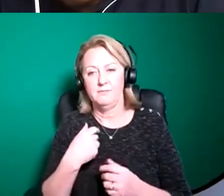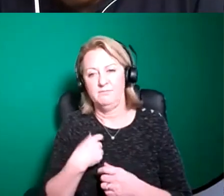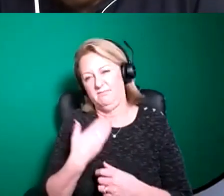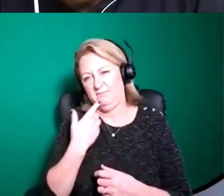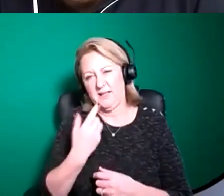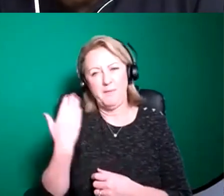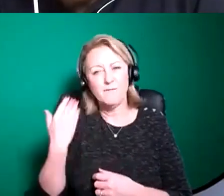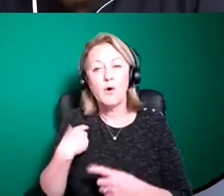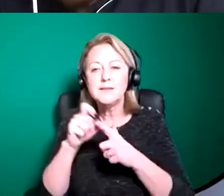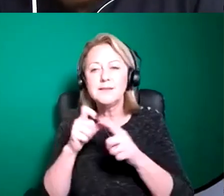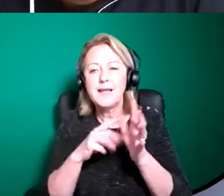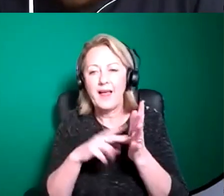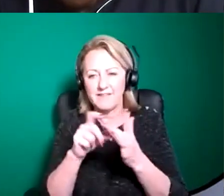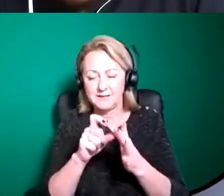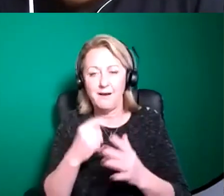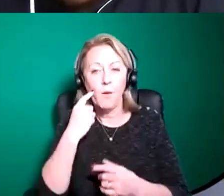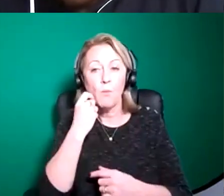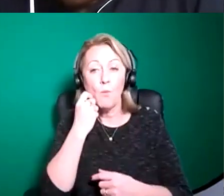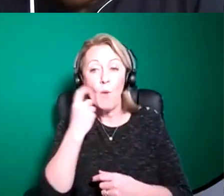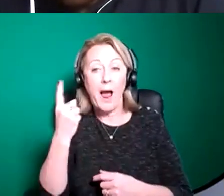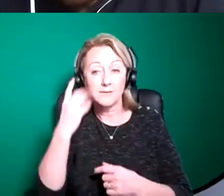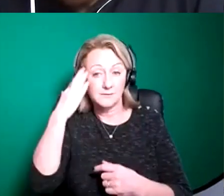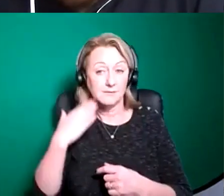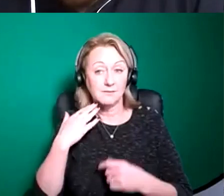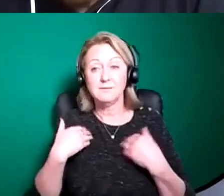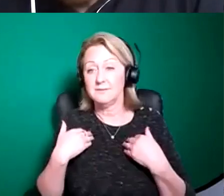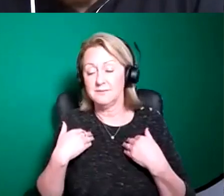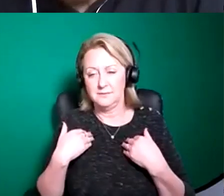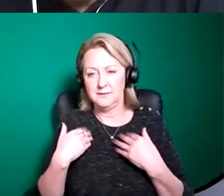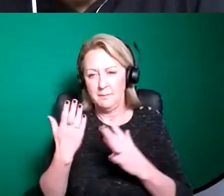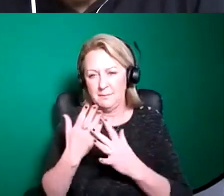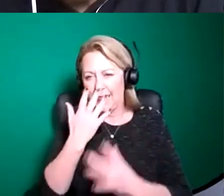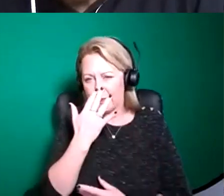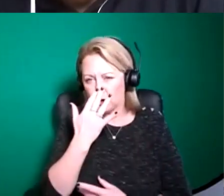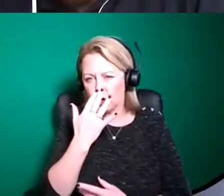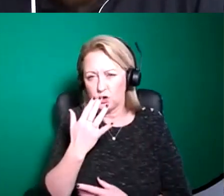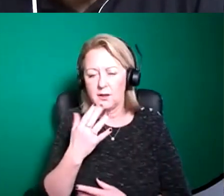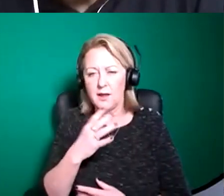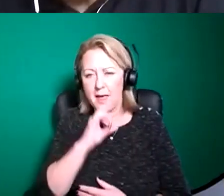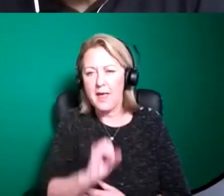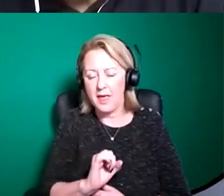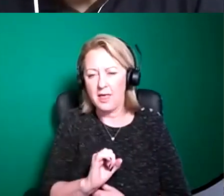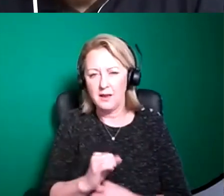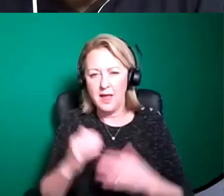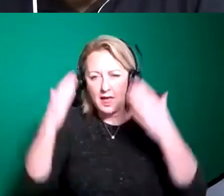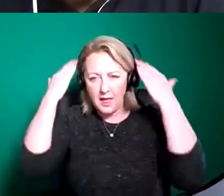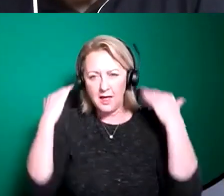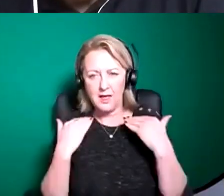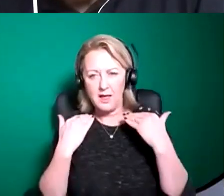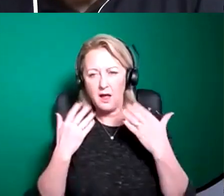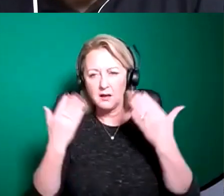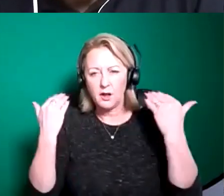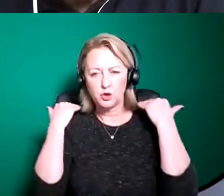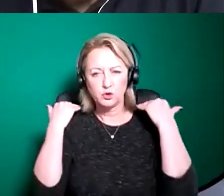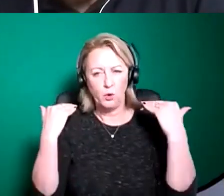am a white middle-aged male uh with a sort of long shoulder length kind of dark hair and